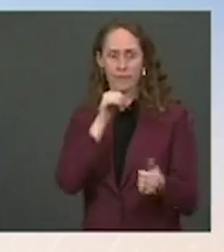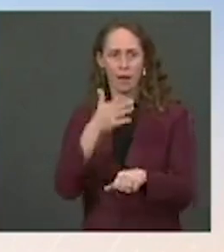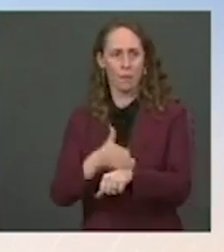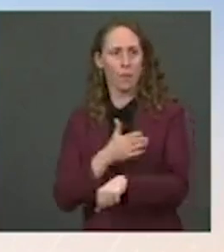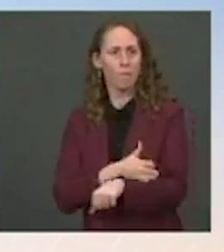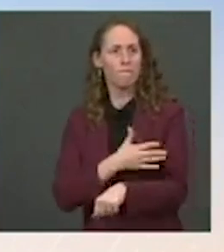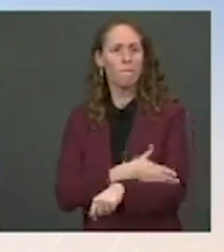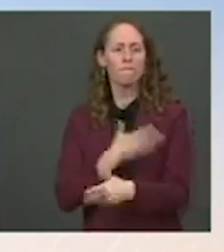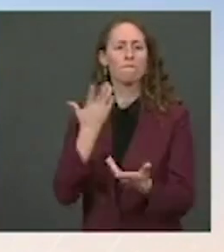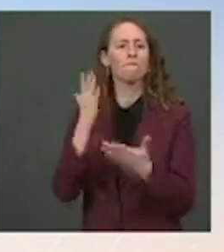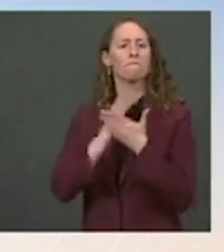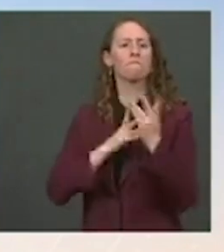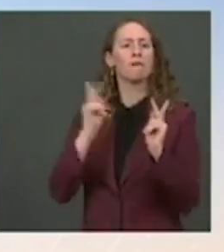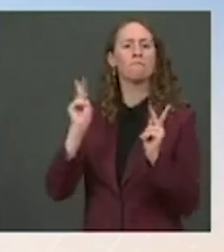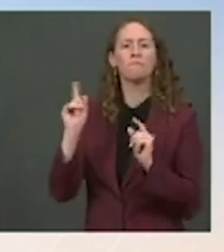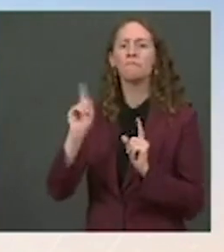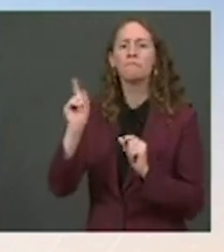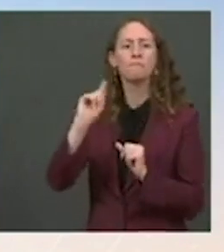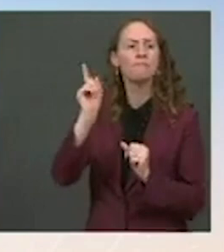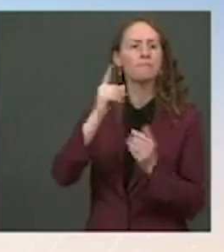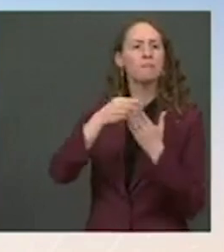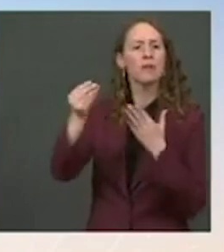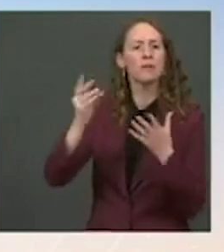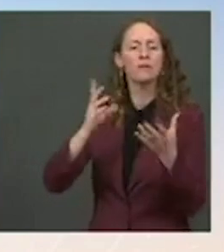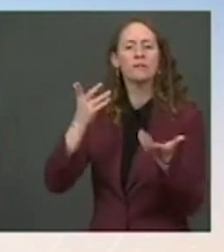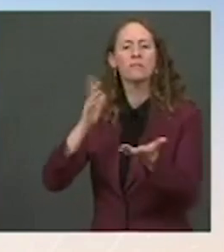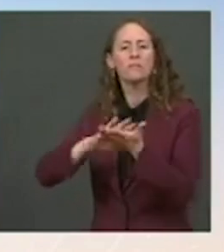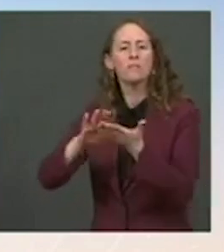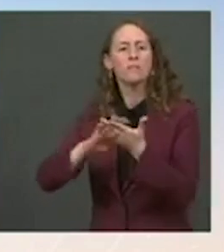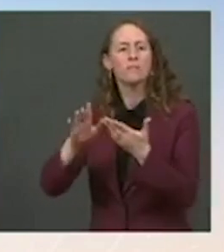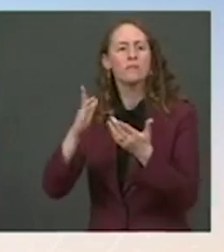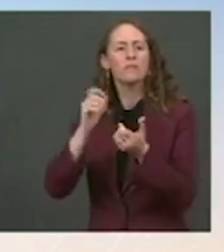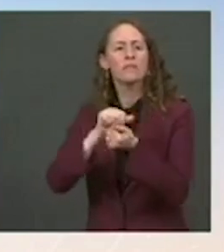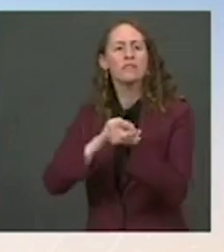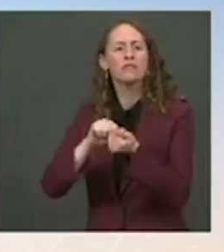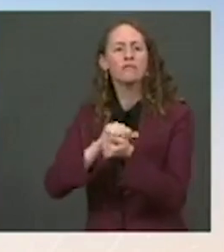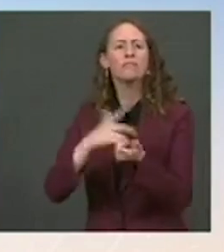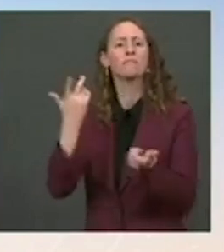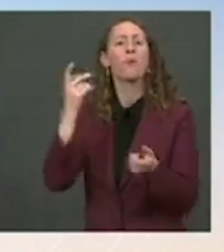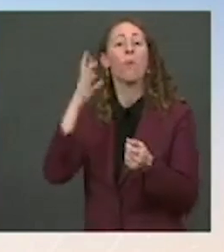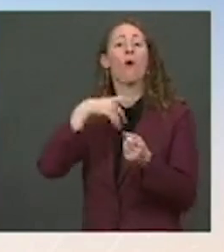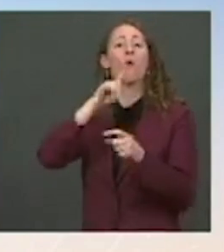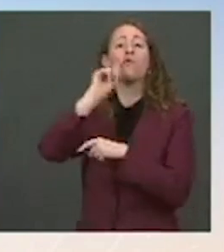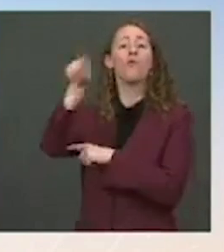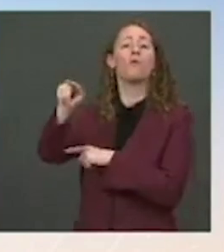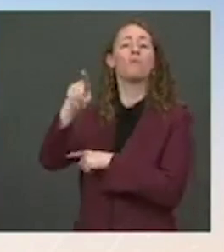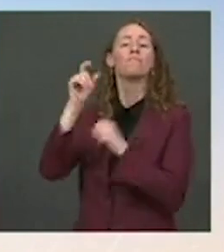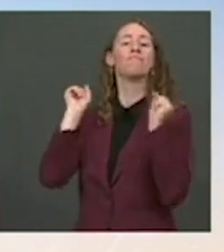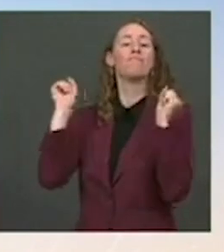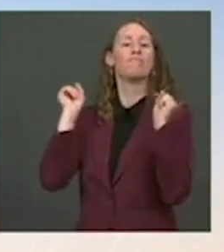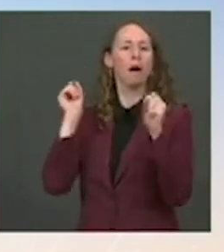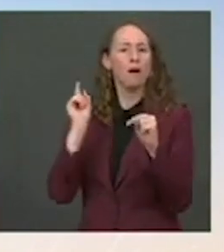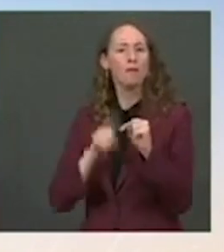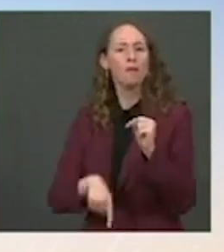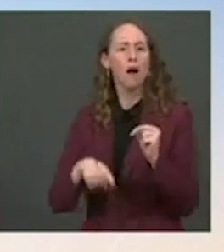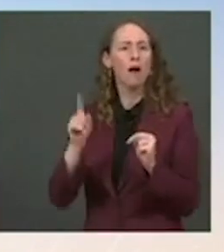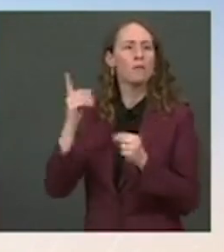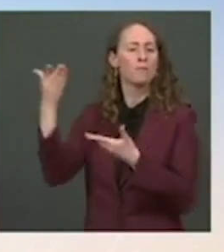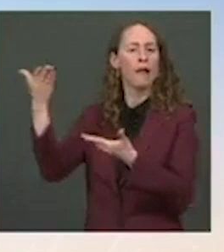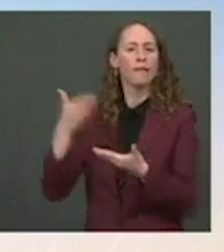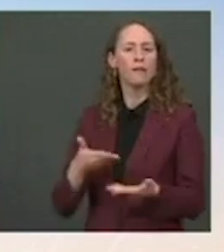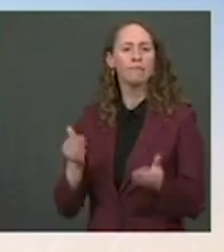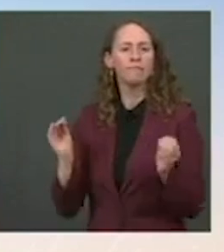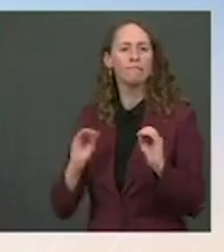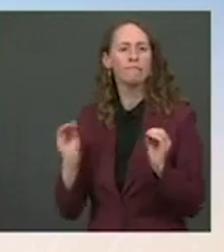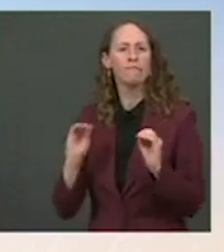and furniture and treadmills delivered on time, not to mention all sorts of other things. So why is it — tragedy of the